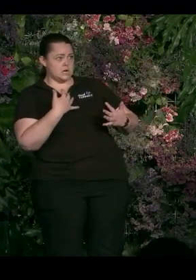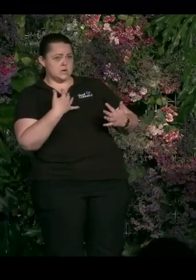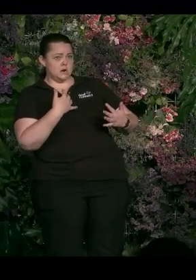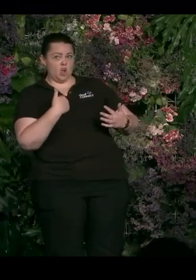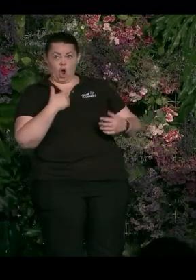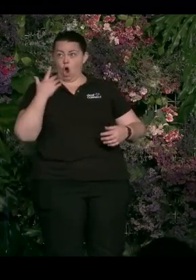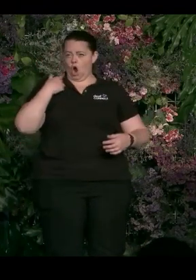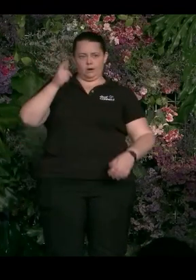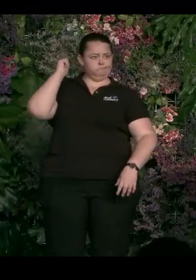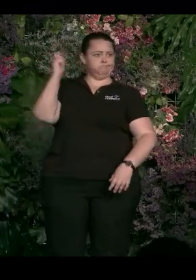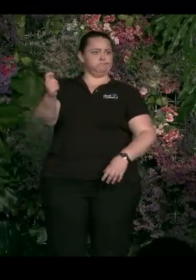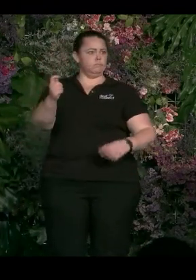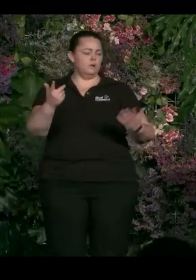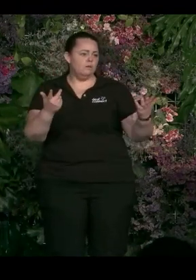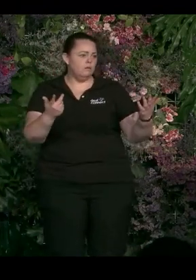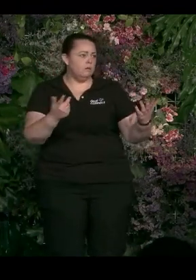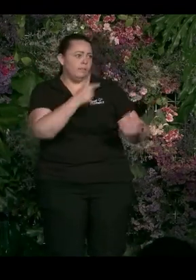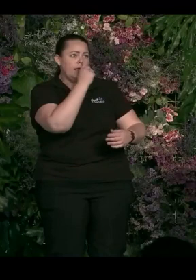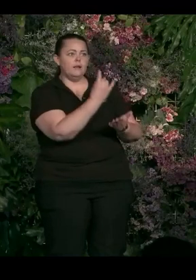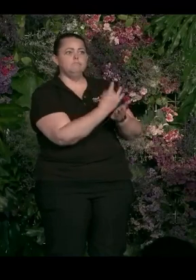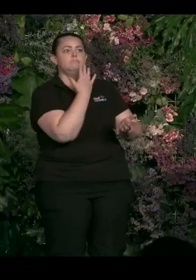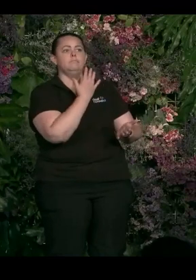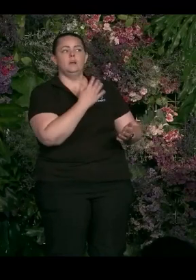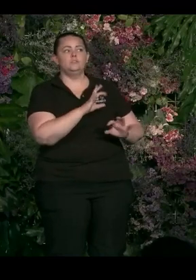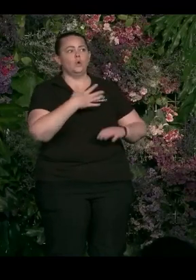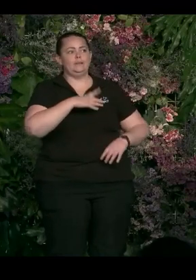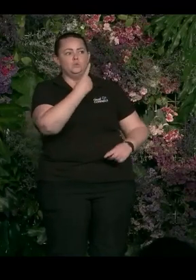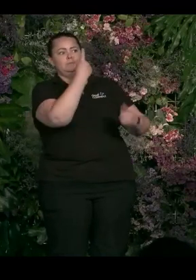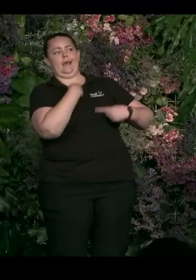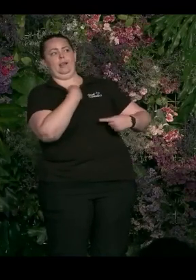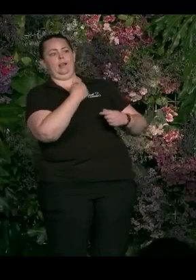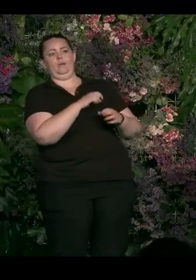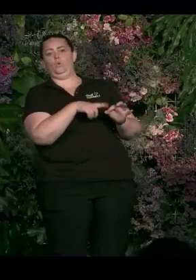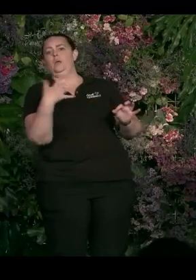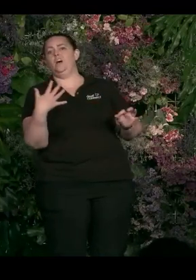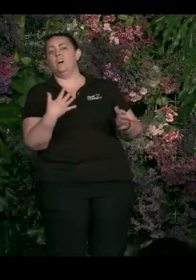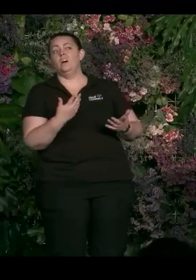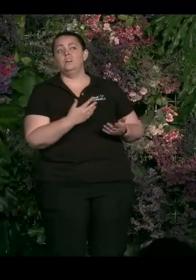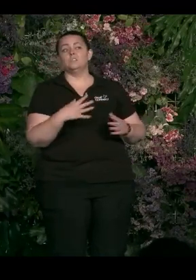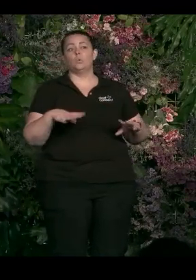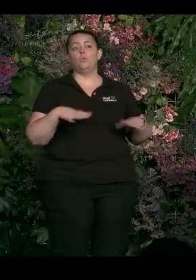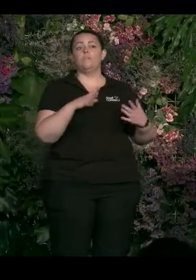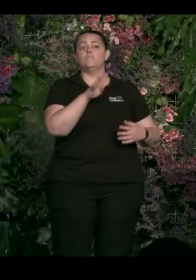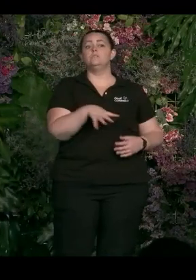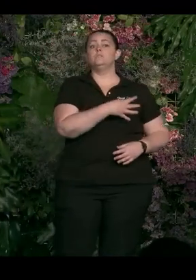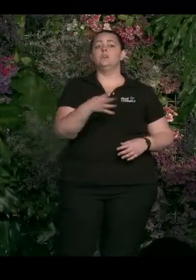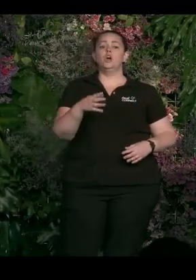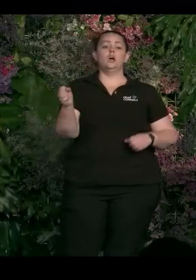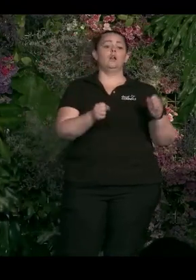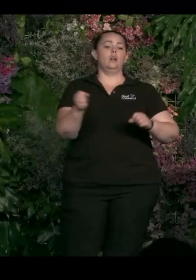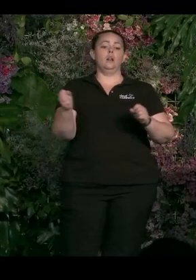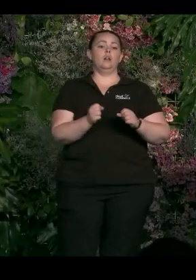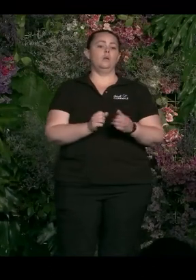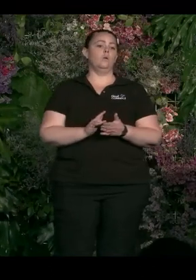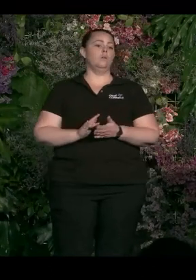now. And we've got more and more workers in this country in insecure jobs. You're just gone. You just don't get the next shift or the next roster. Nobody ever says